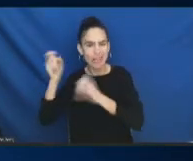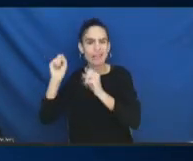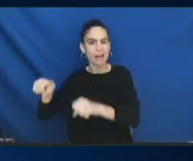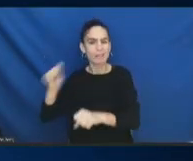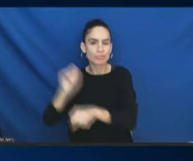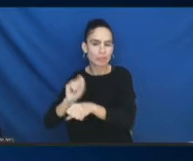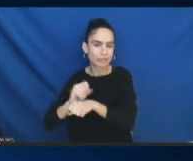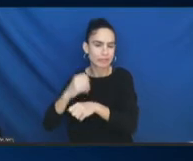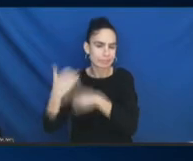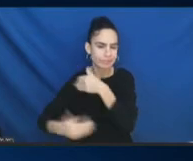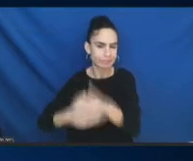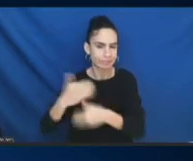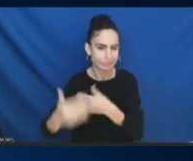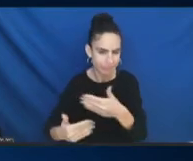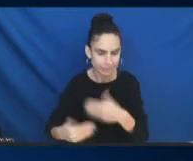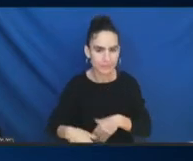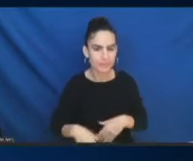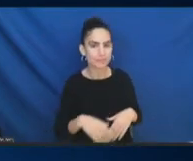Thank you, Kimberly.